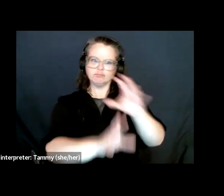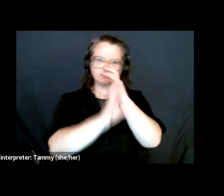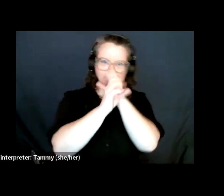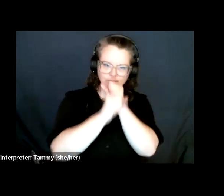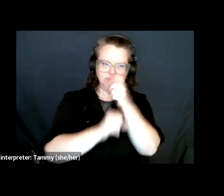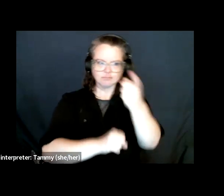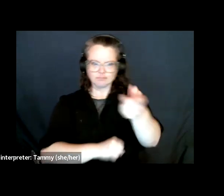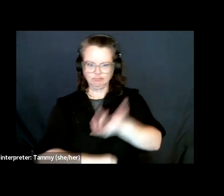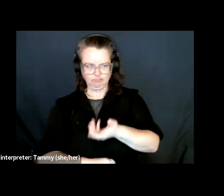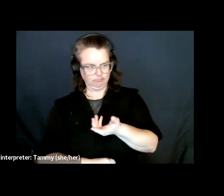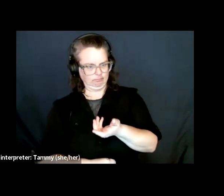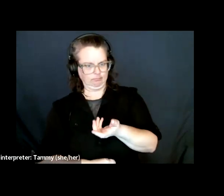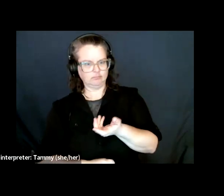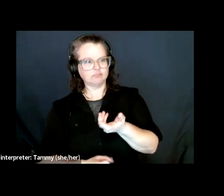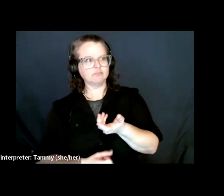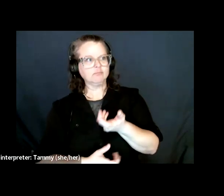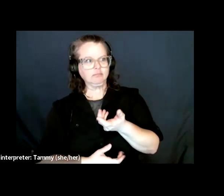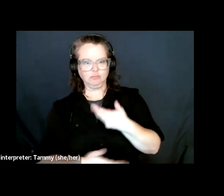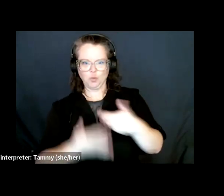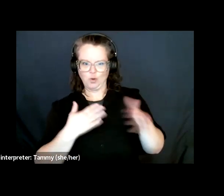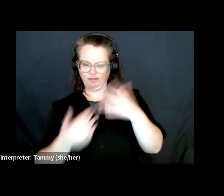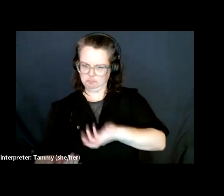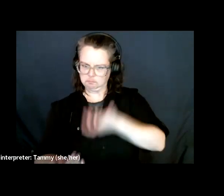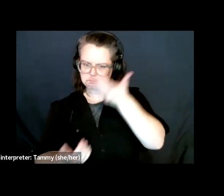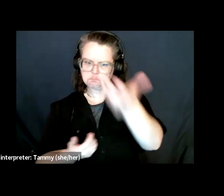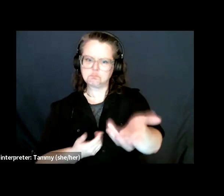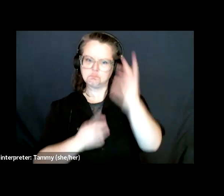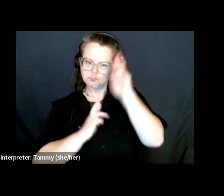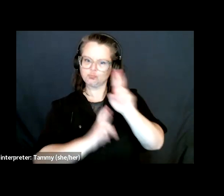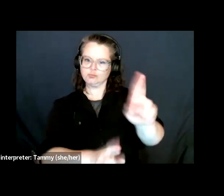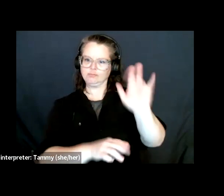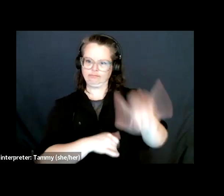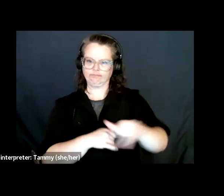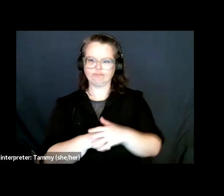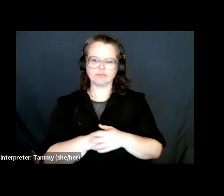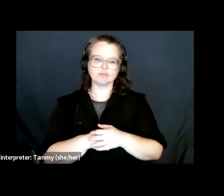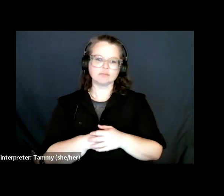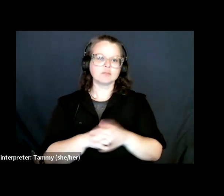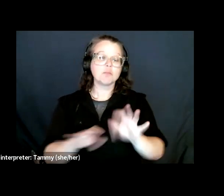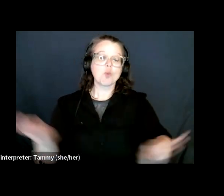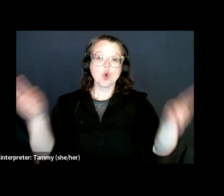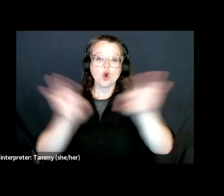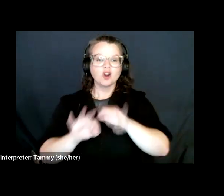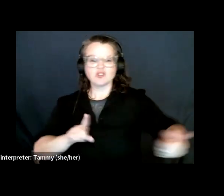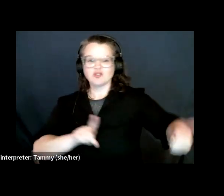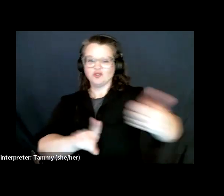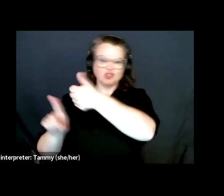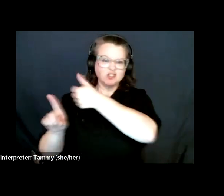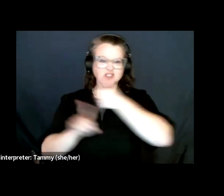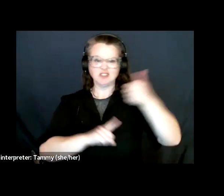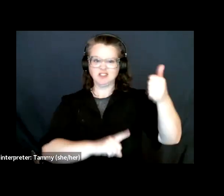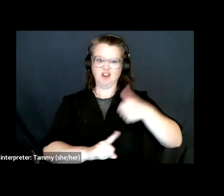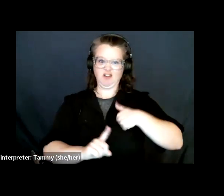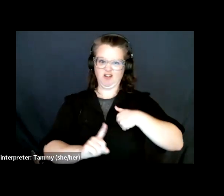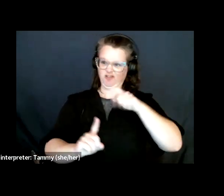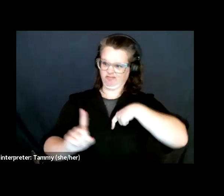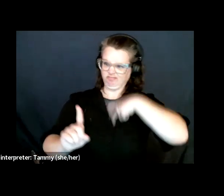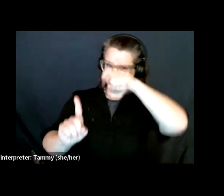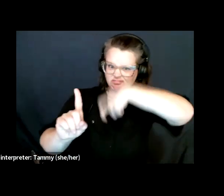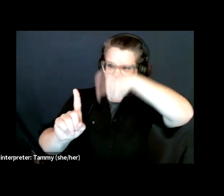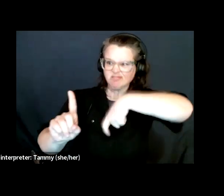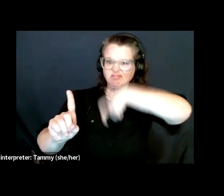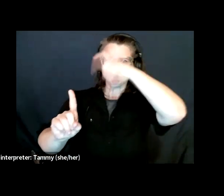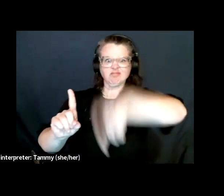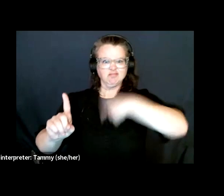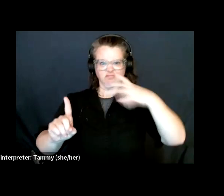speakers, hosts, or attendees, or record these sessions. We have a zero tolerance policy. You can